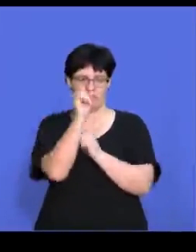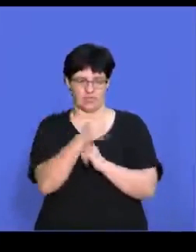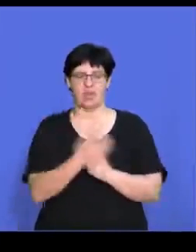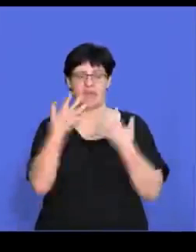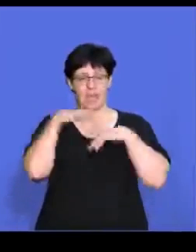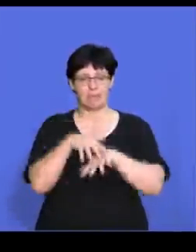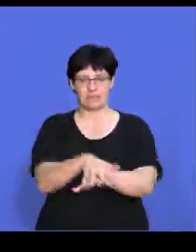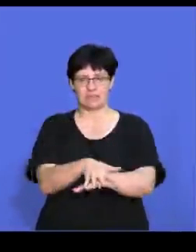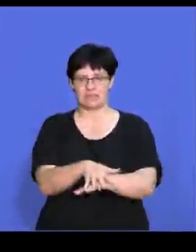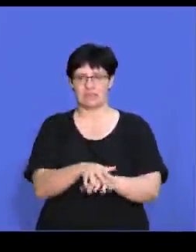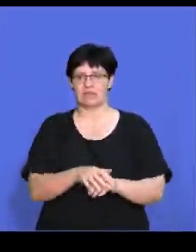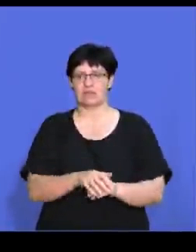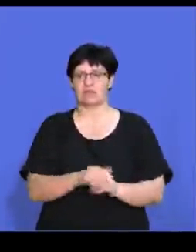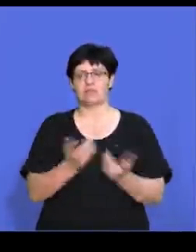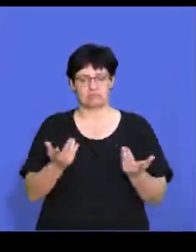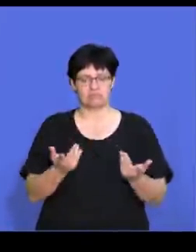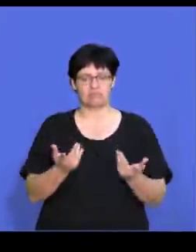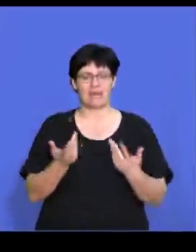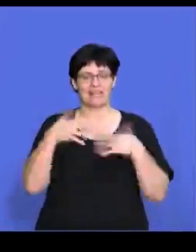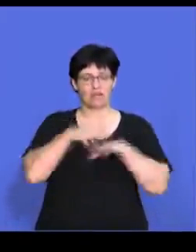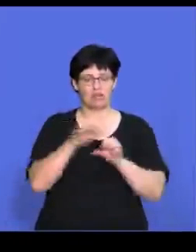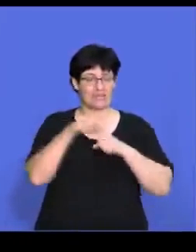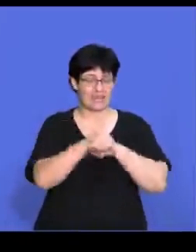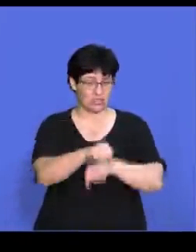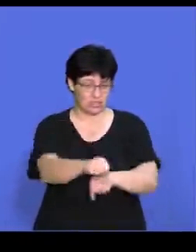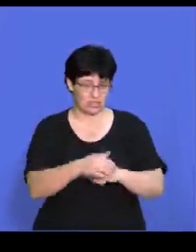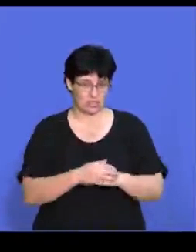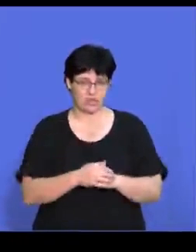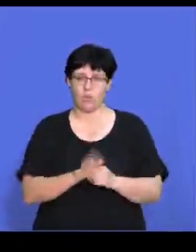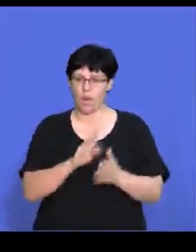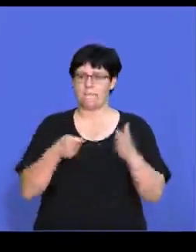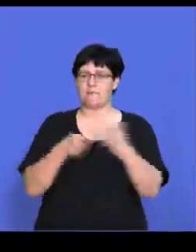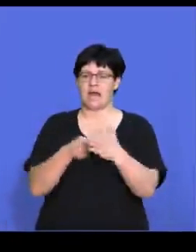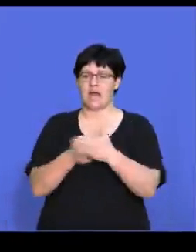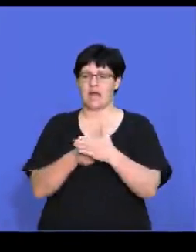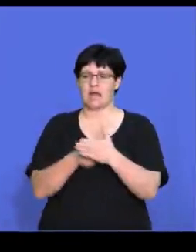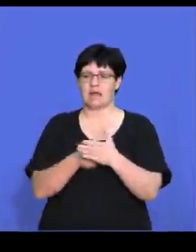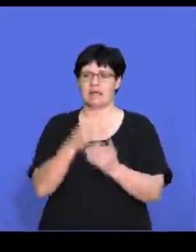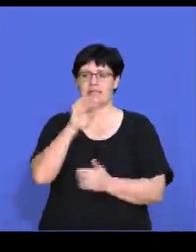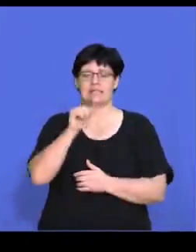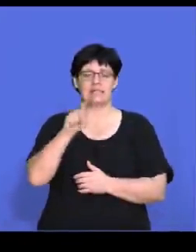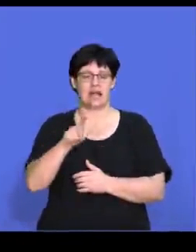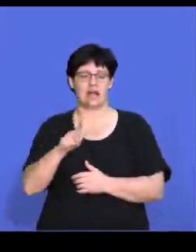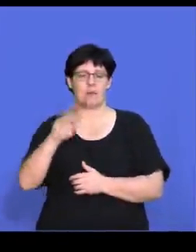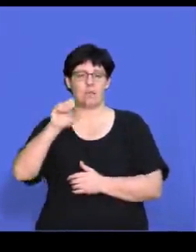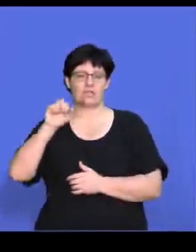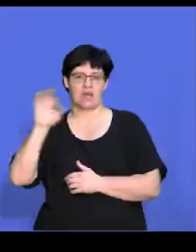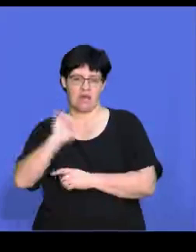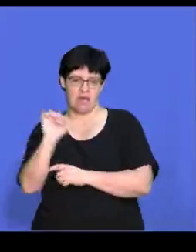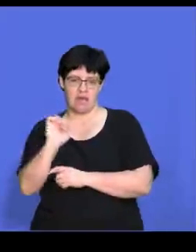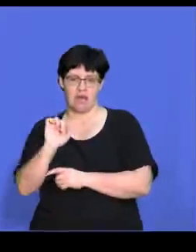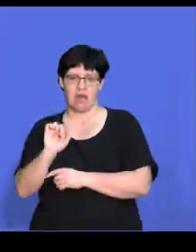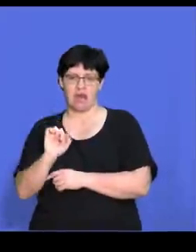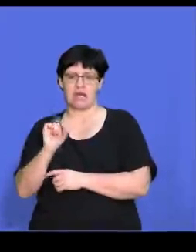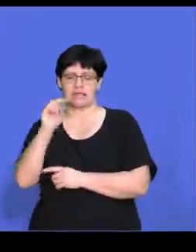manufacturers. They implemented a certain, uh, integration strategy when they bought tail motor